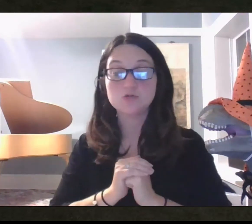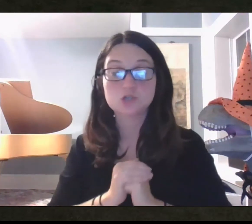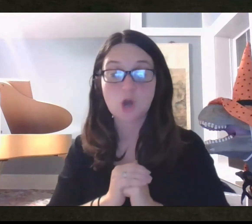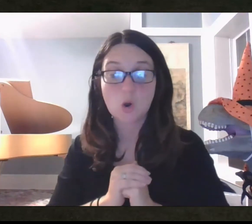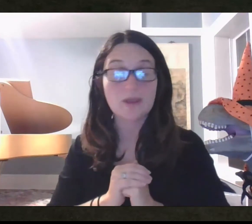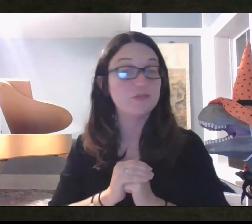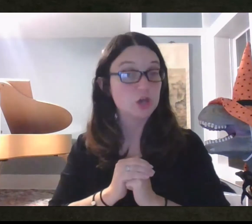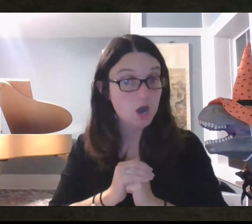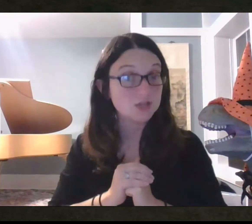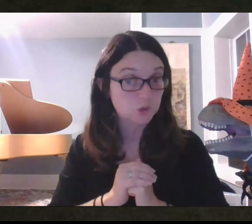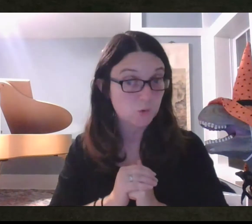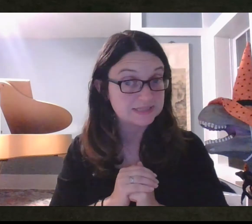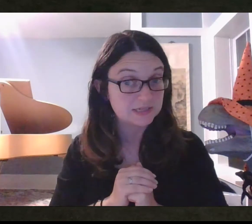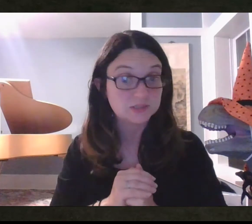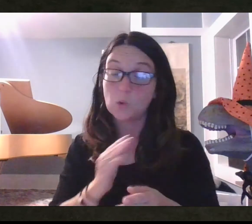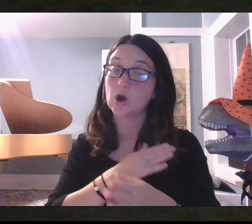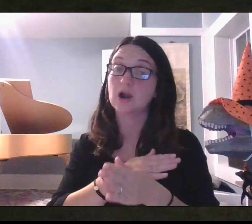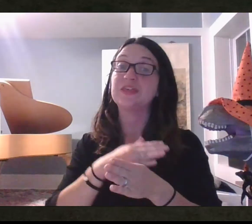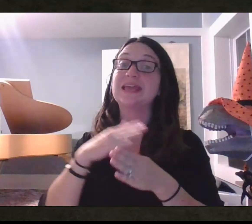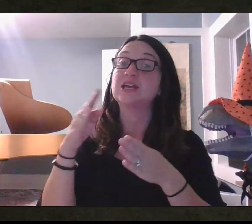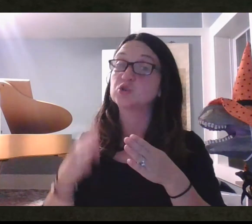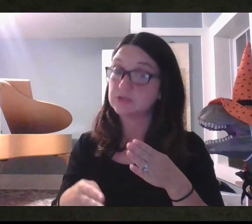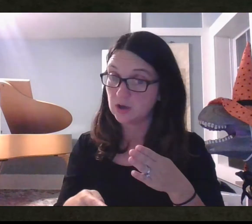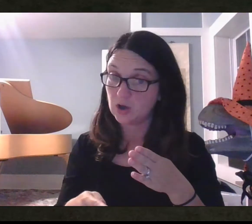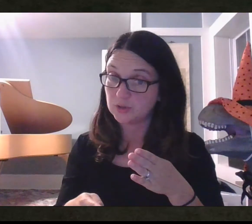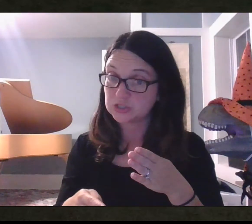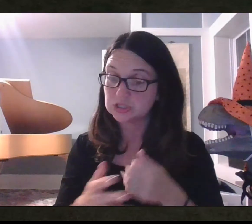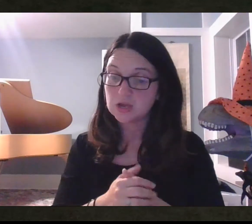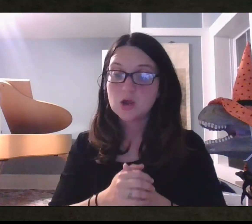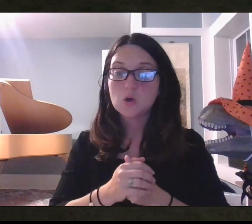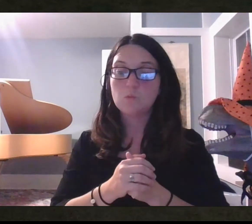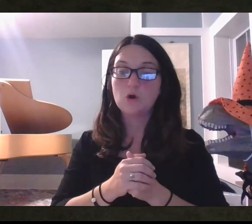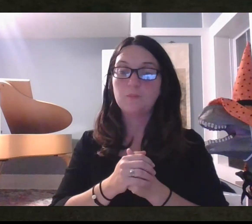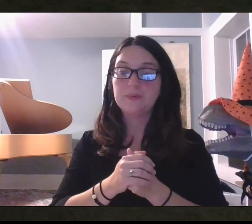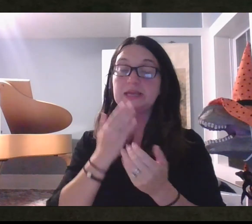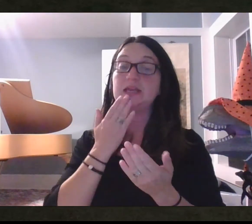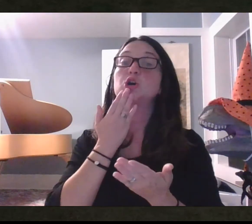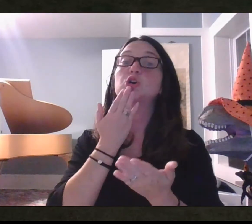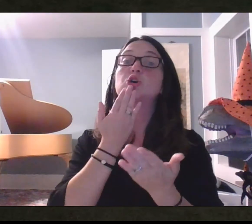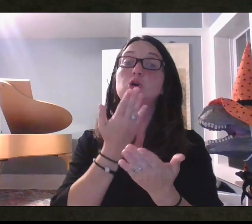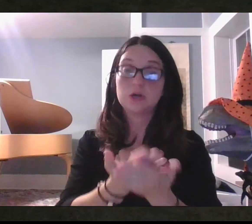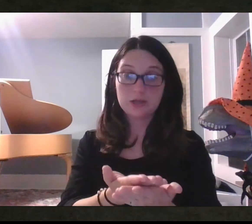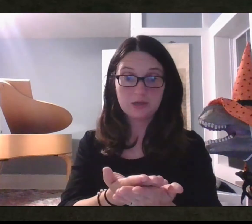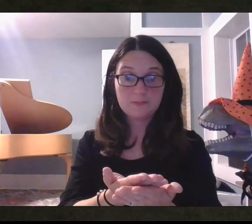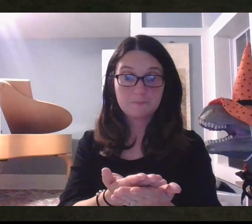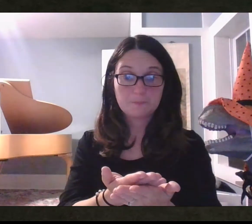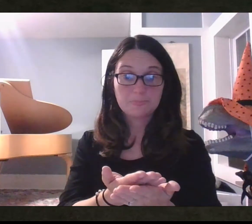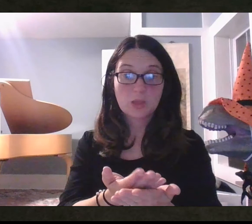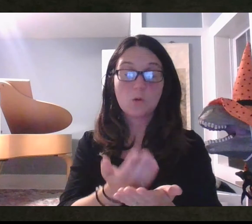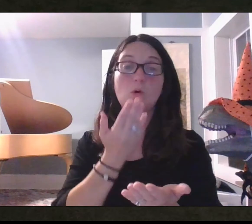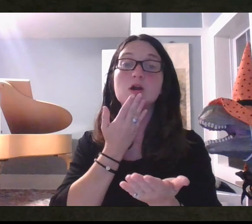going to show if the consequences or the end results will be good